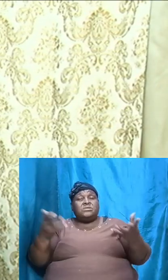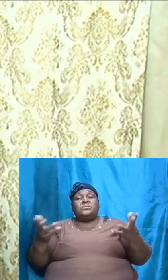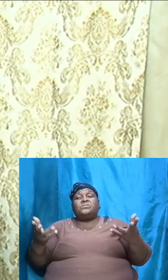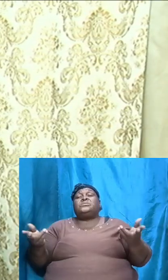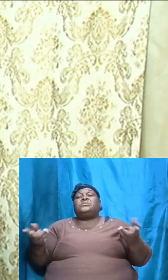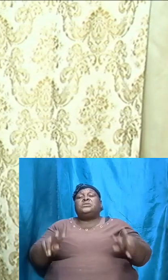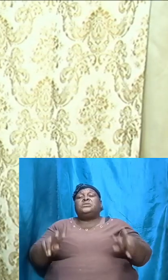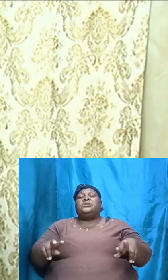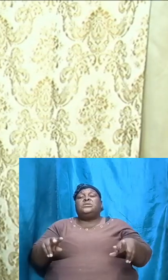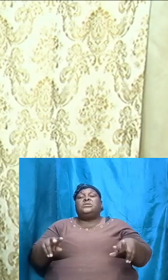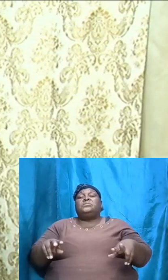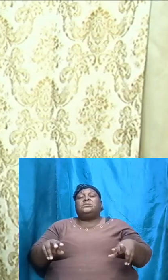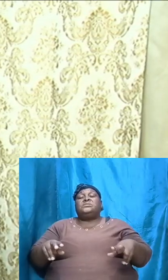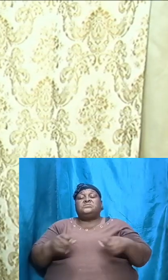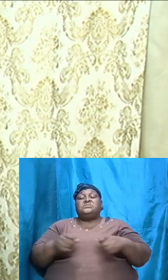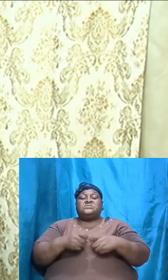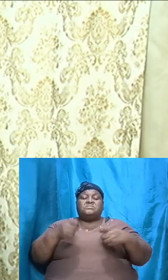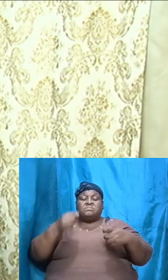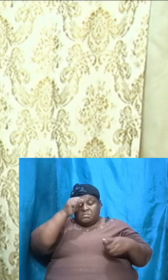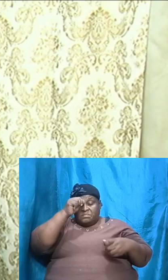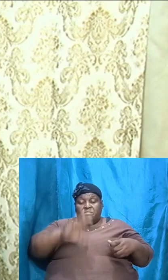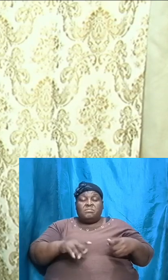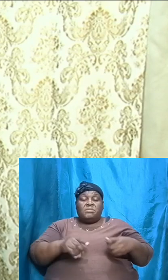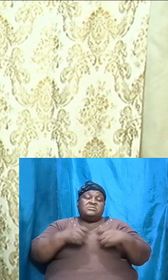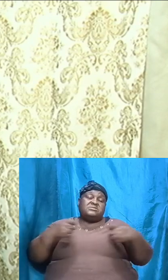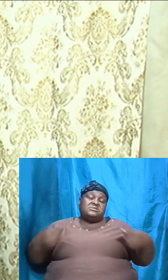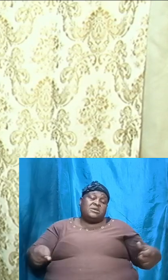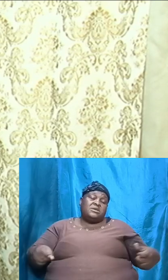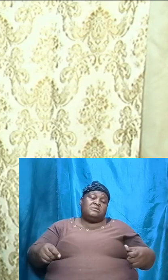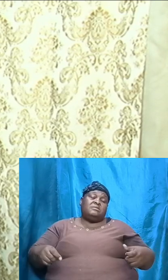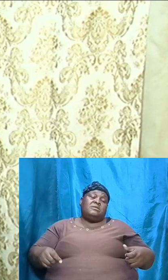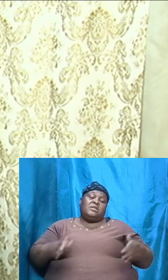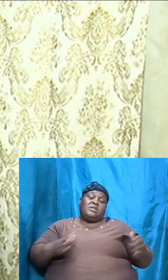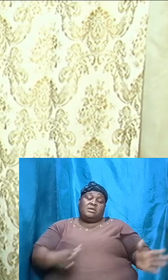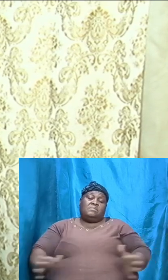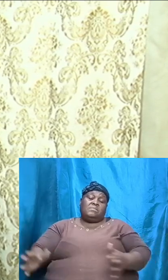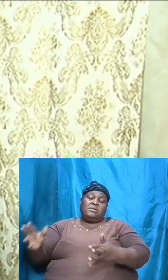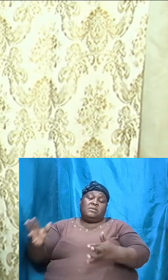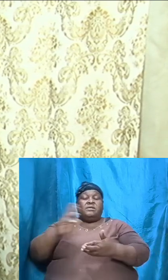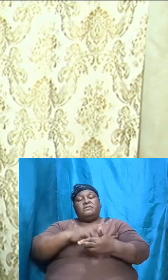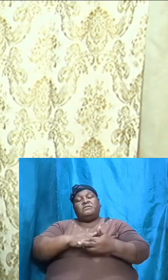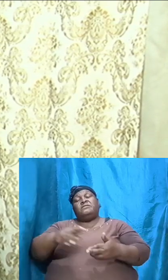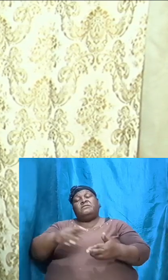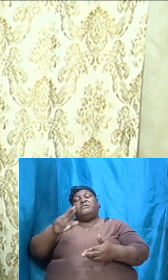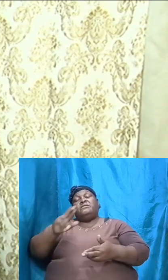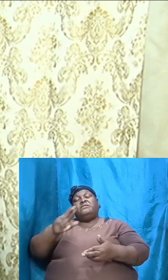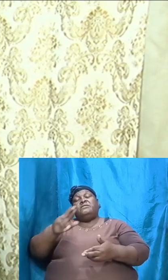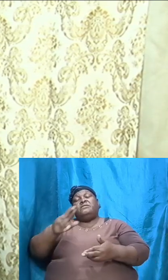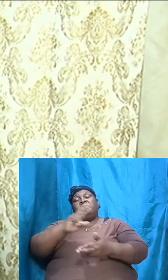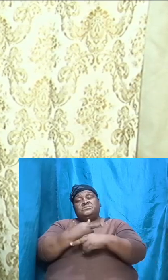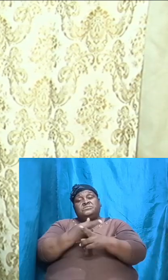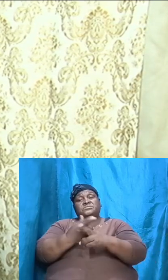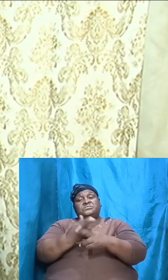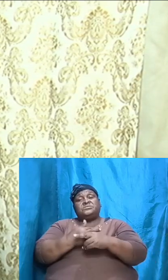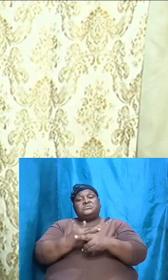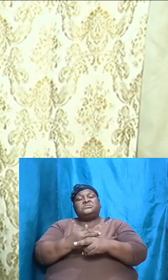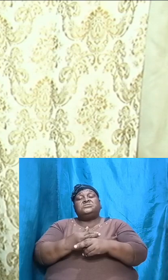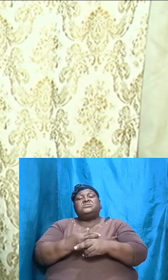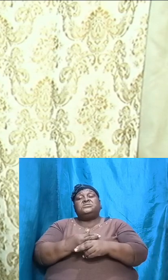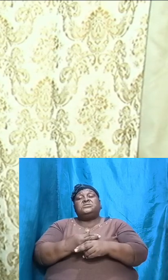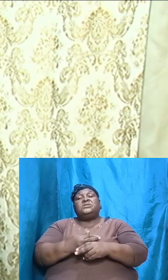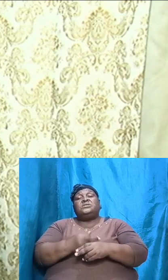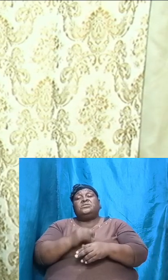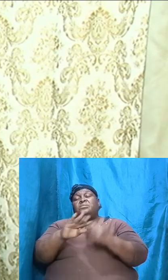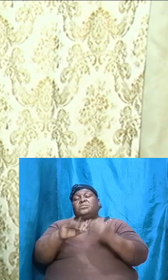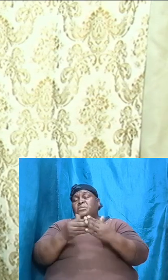fall and then the plan for restoration and reconciliation and it all transpired it